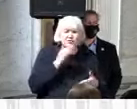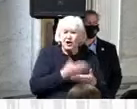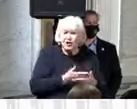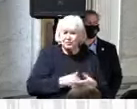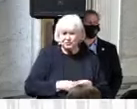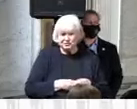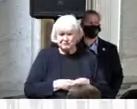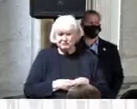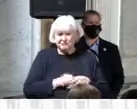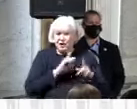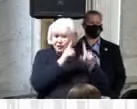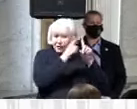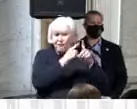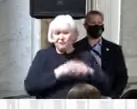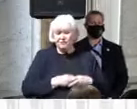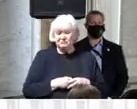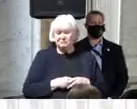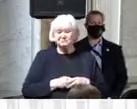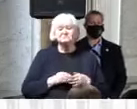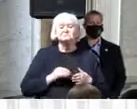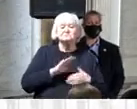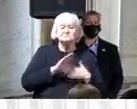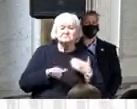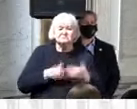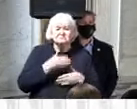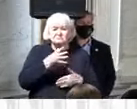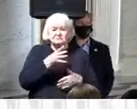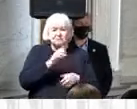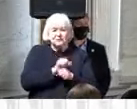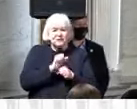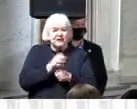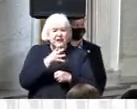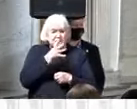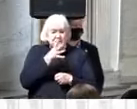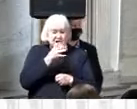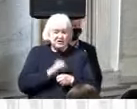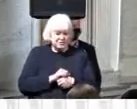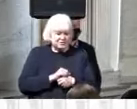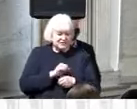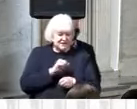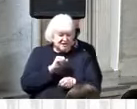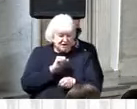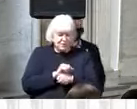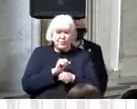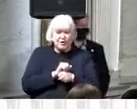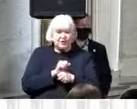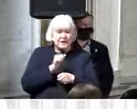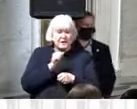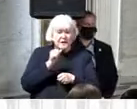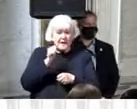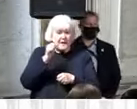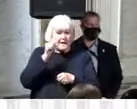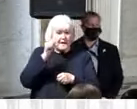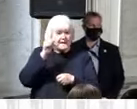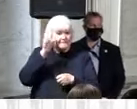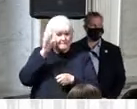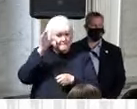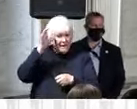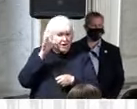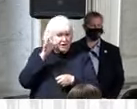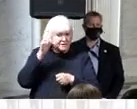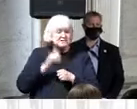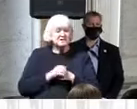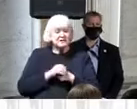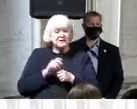all working mothers and working parents deserve the kind of support that my mother found